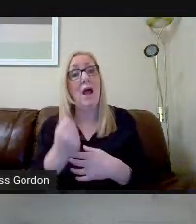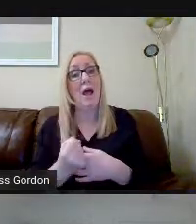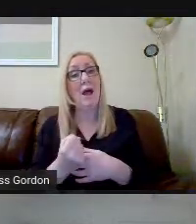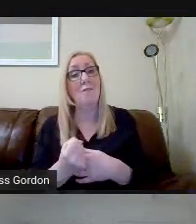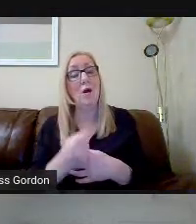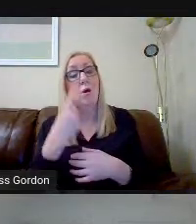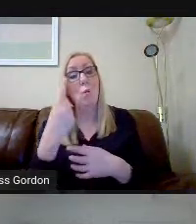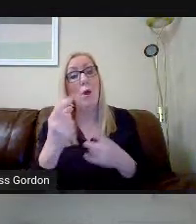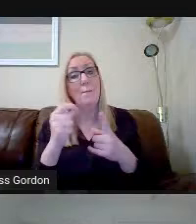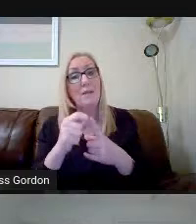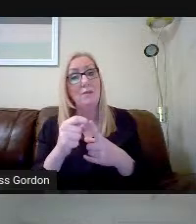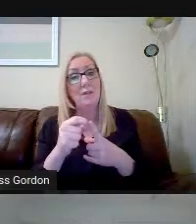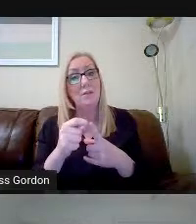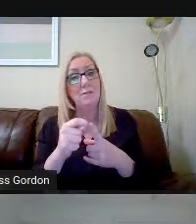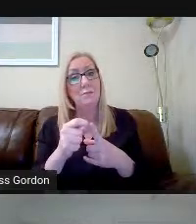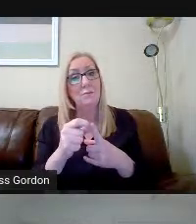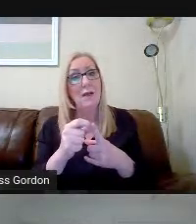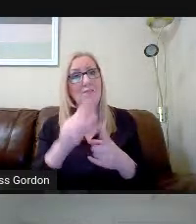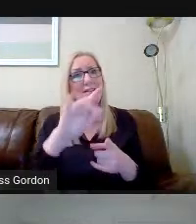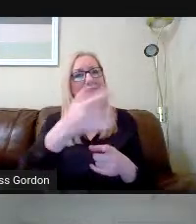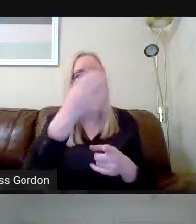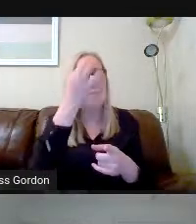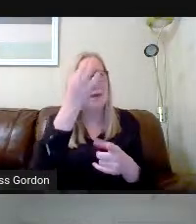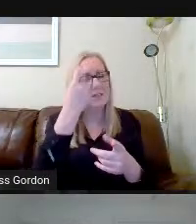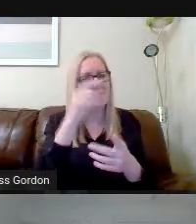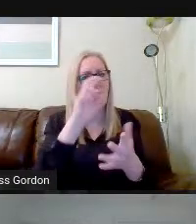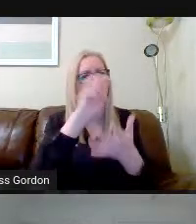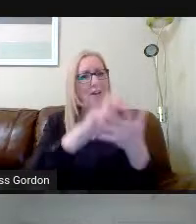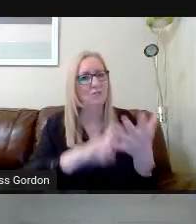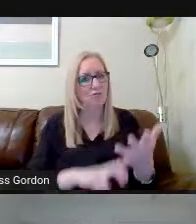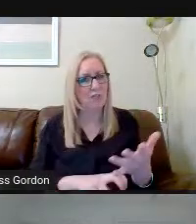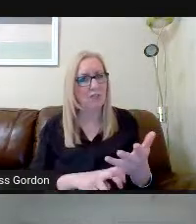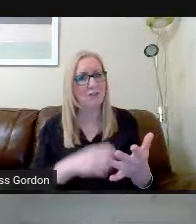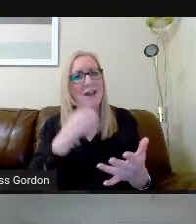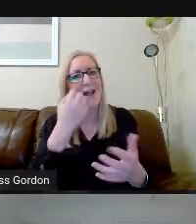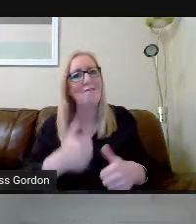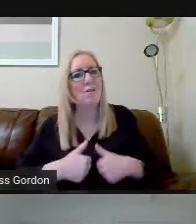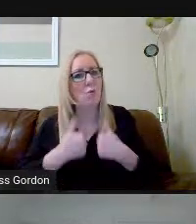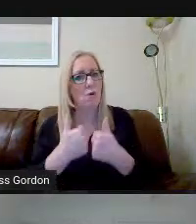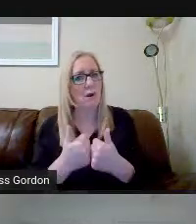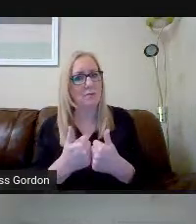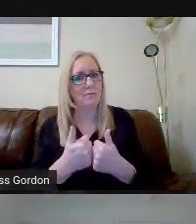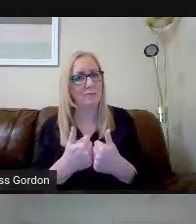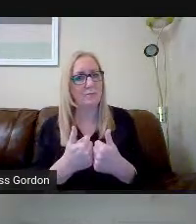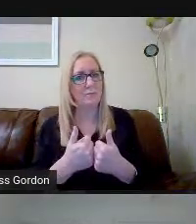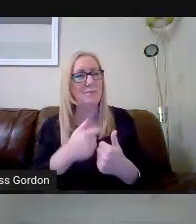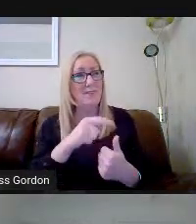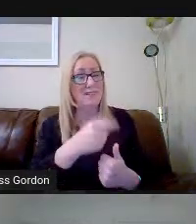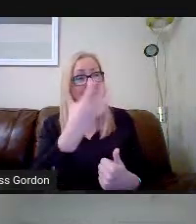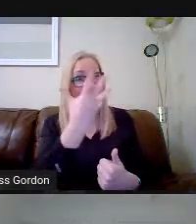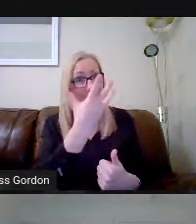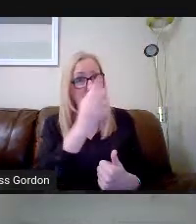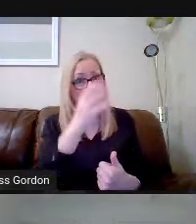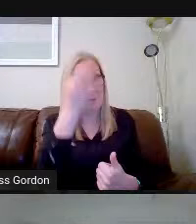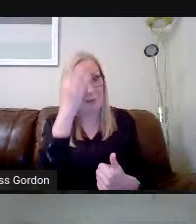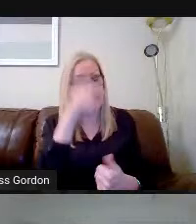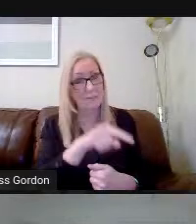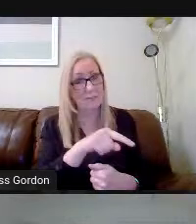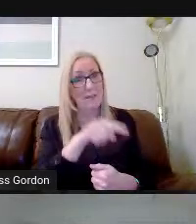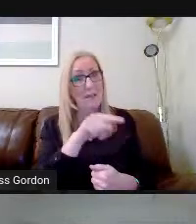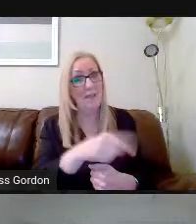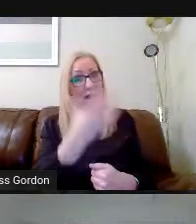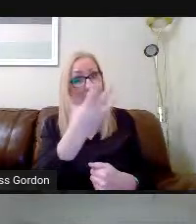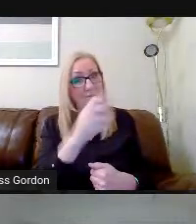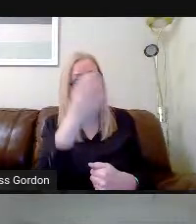period, we have a 10-minute slot for registration each morning, which accounts for 50 minutes. And that 50 minutes